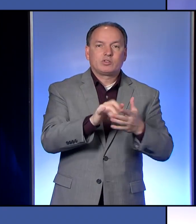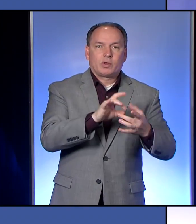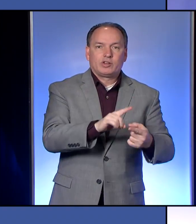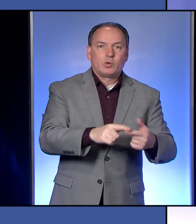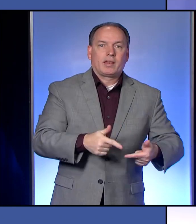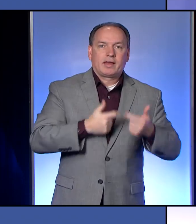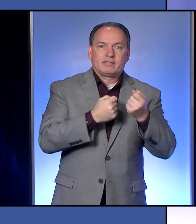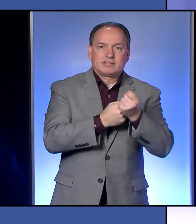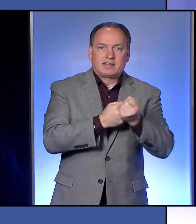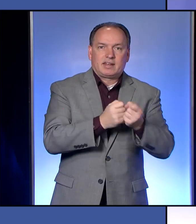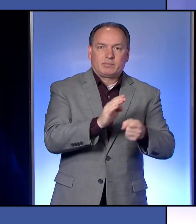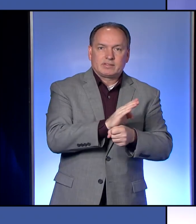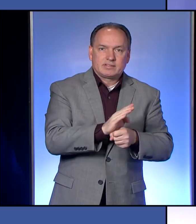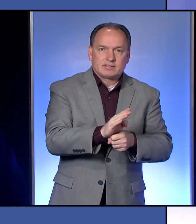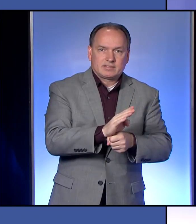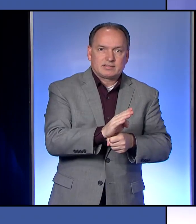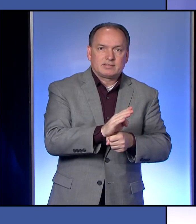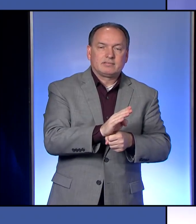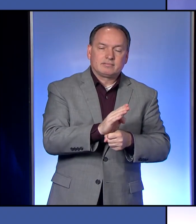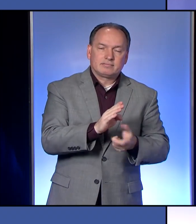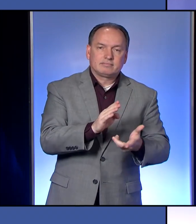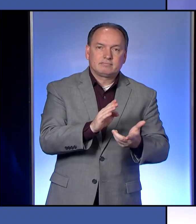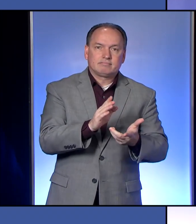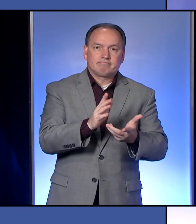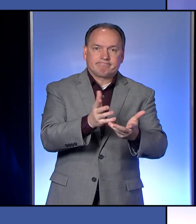with a life-sustaining business of,